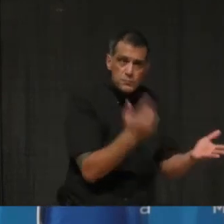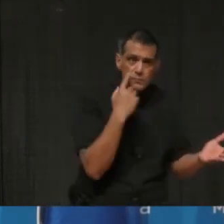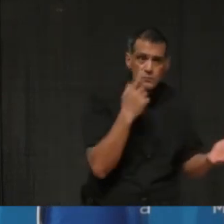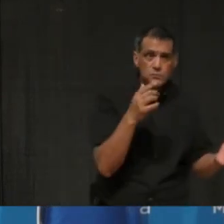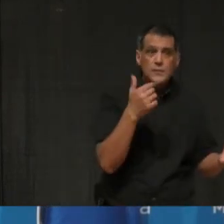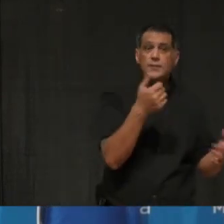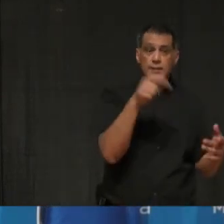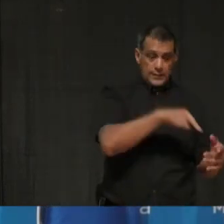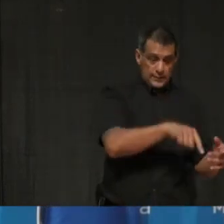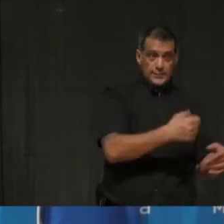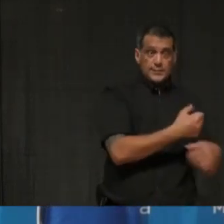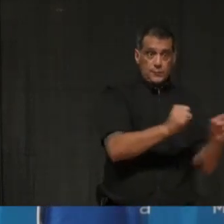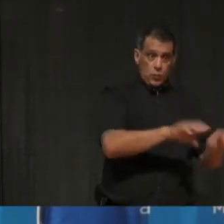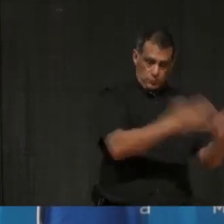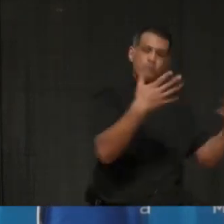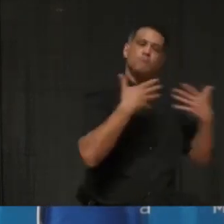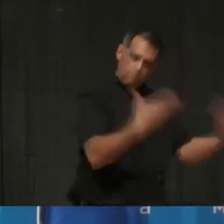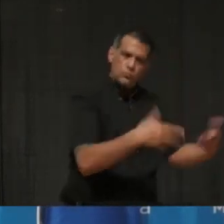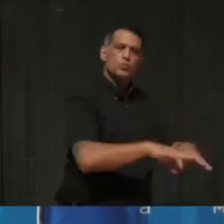reopen. Sam, over to you, please.